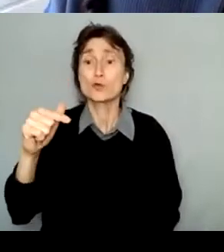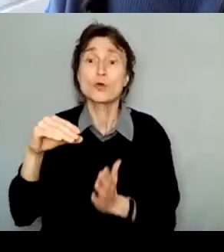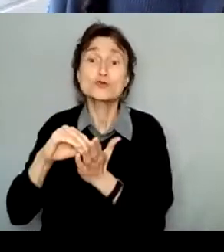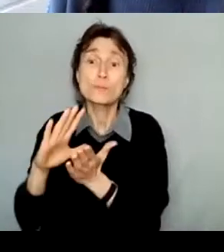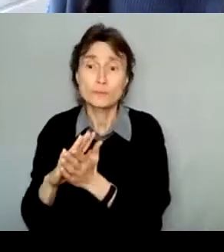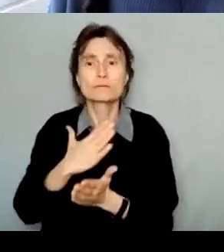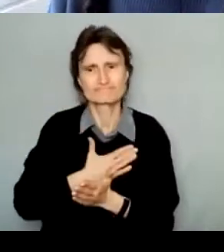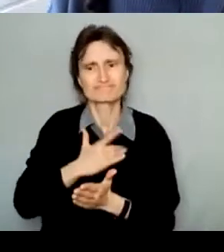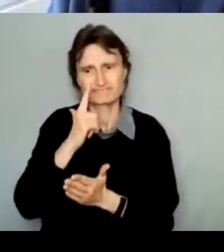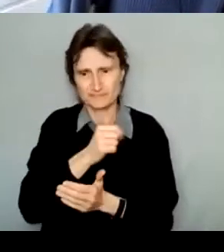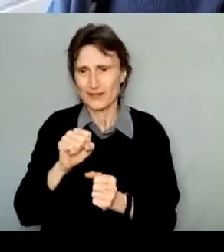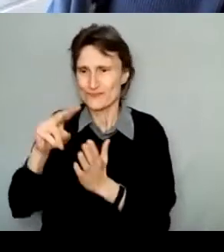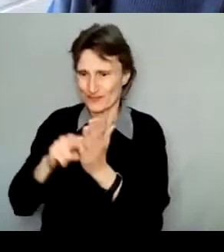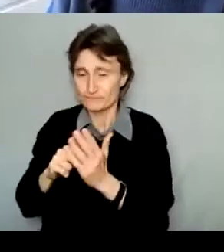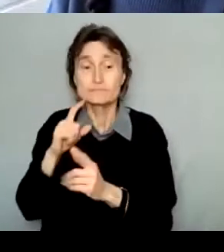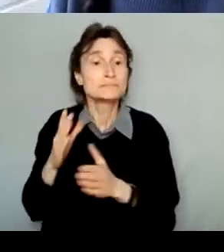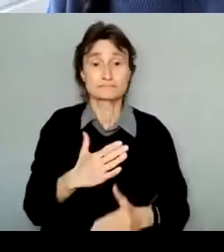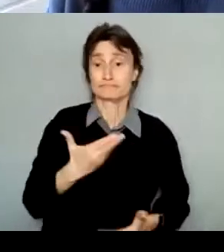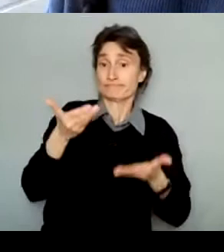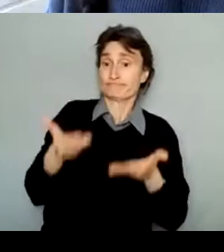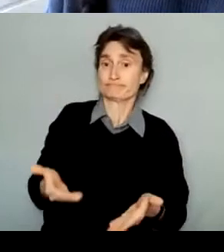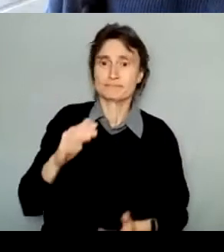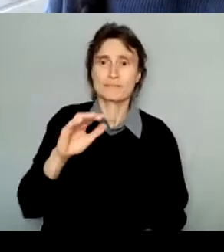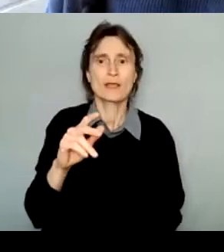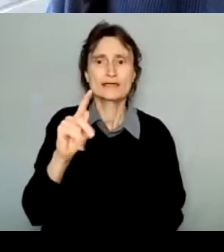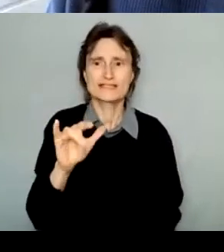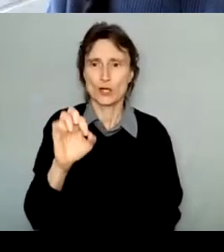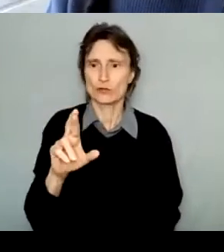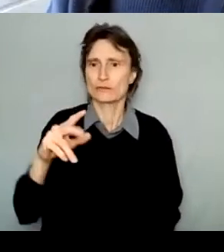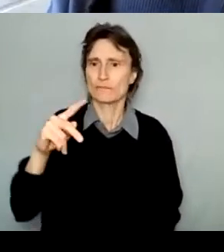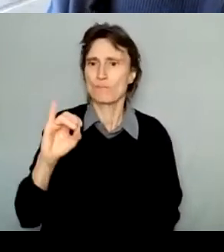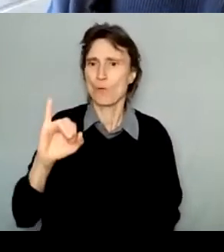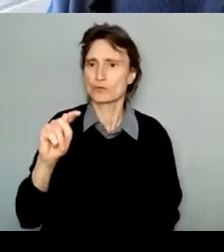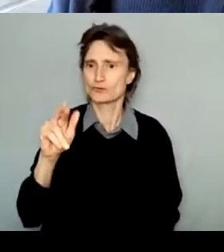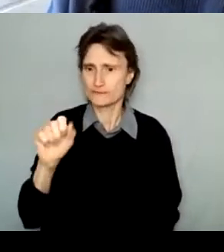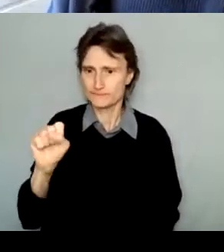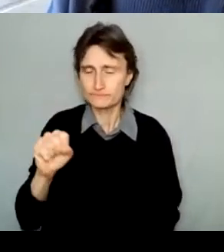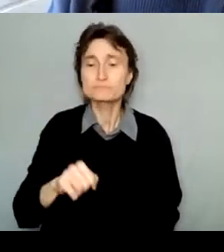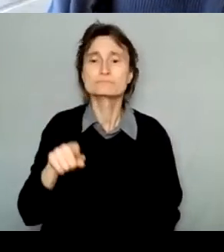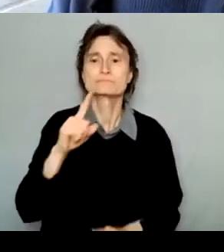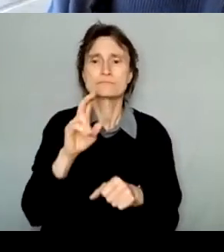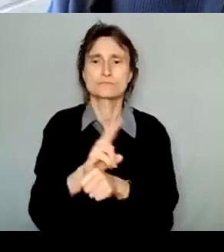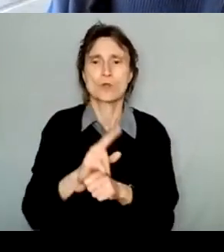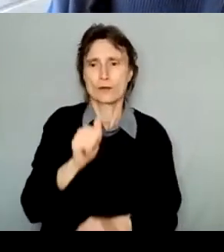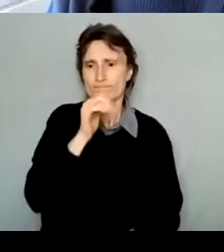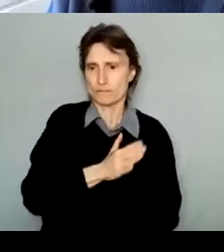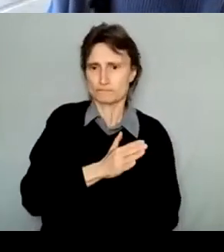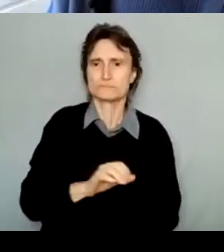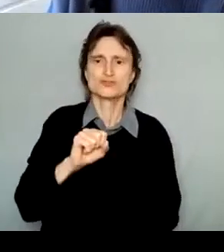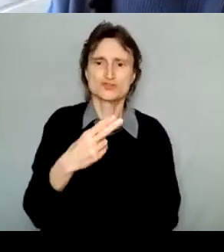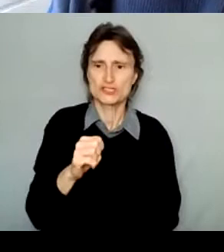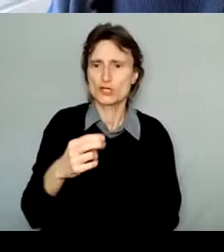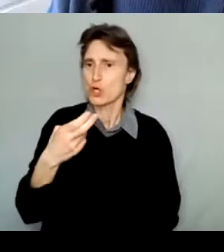So my name is Taylor Poitras. I use she, her pronouns and I'm currently the specialist for Individual and Collective